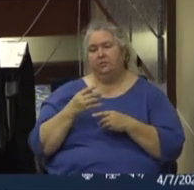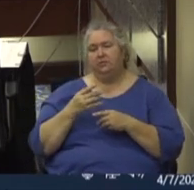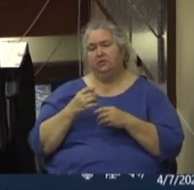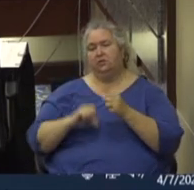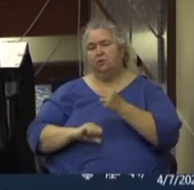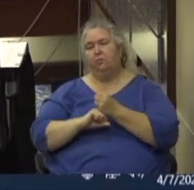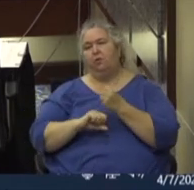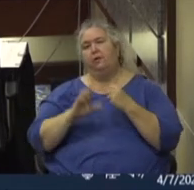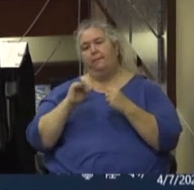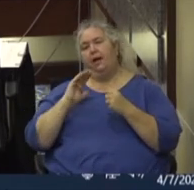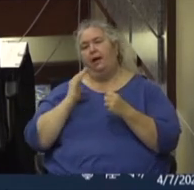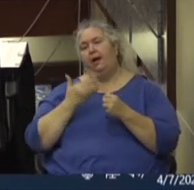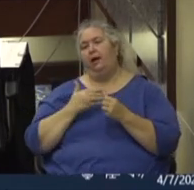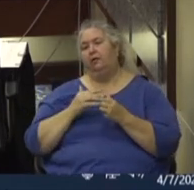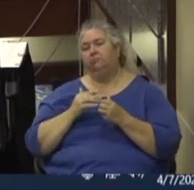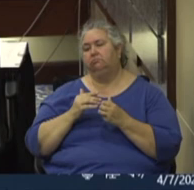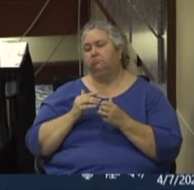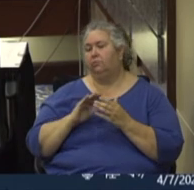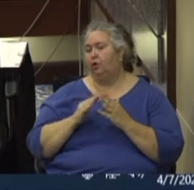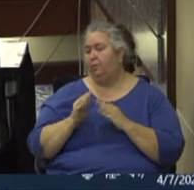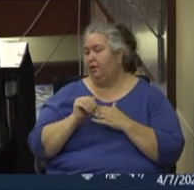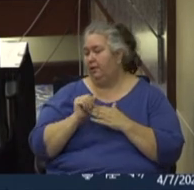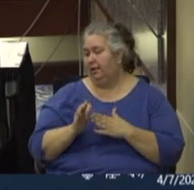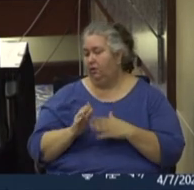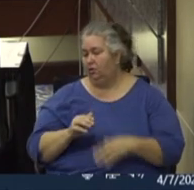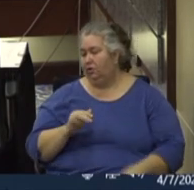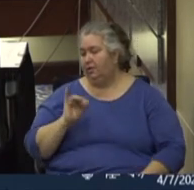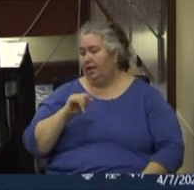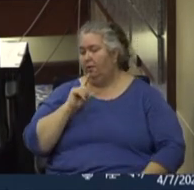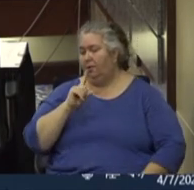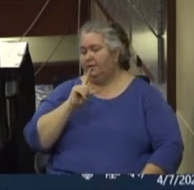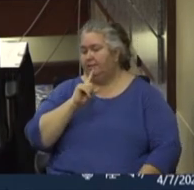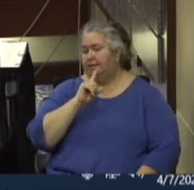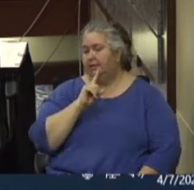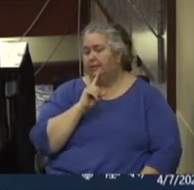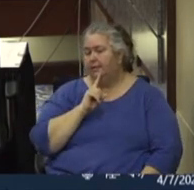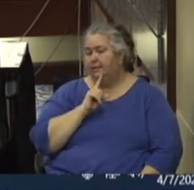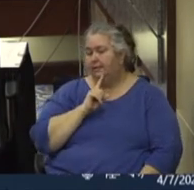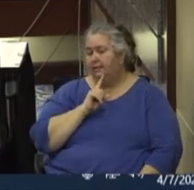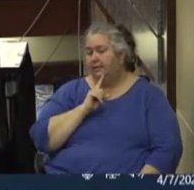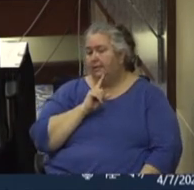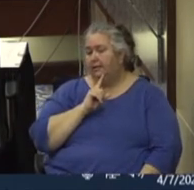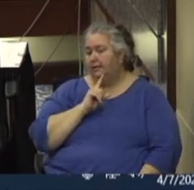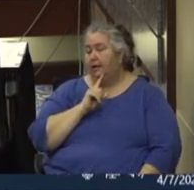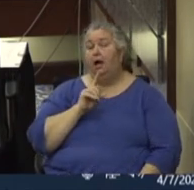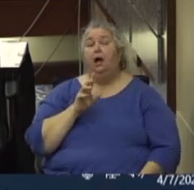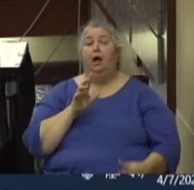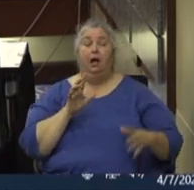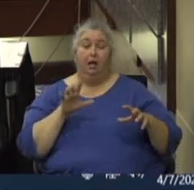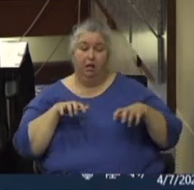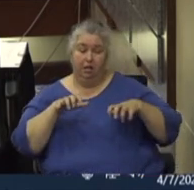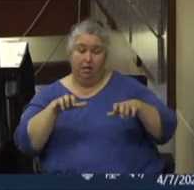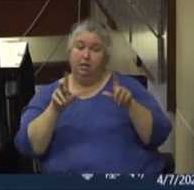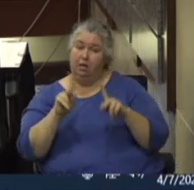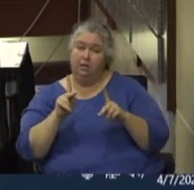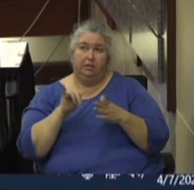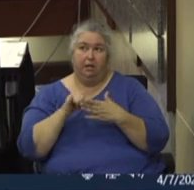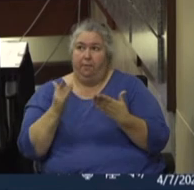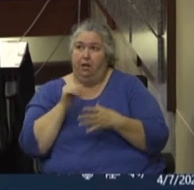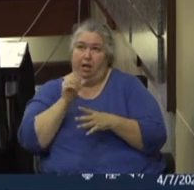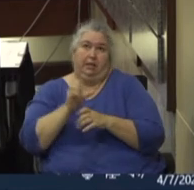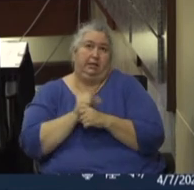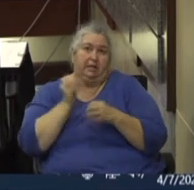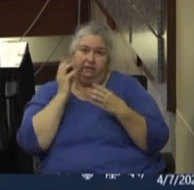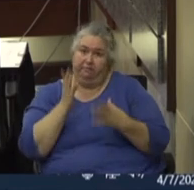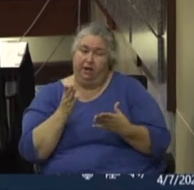that was, that was an audience with a particularly vulnerable audience who may not get the information and may